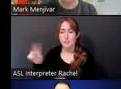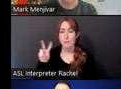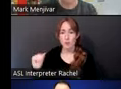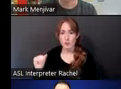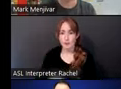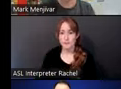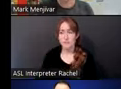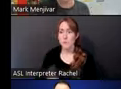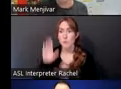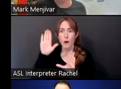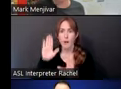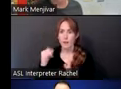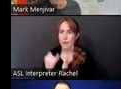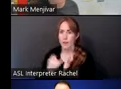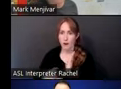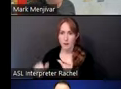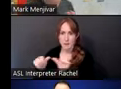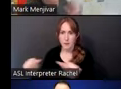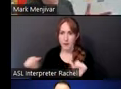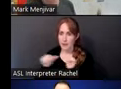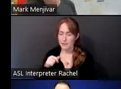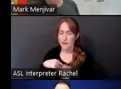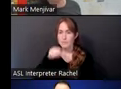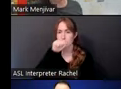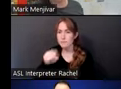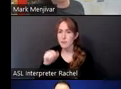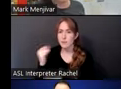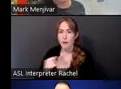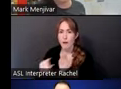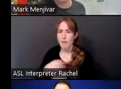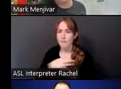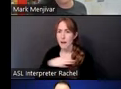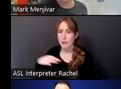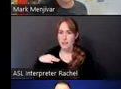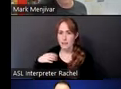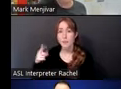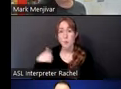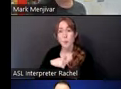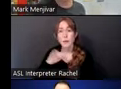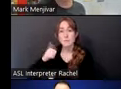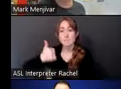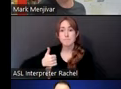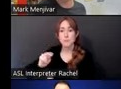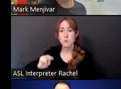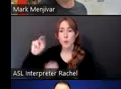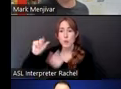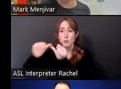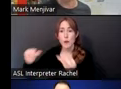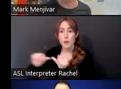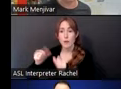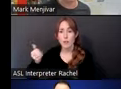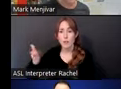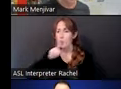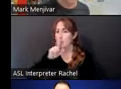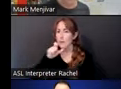there, and I really appreciate the art faculty. And so Northern Triangle was installed there, and we didn't have time or resources to be able to do a full